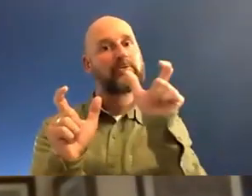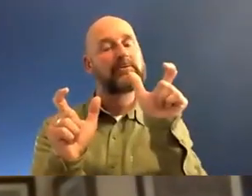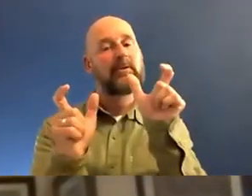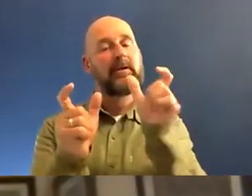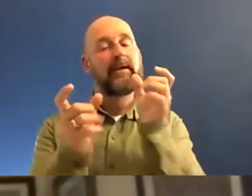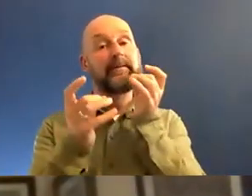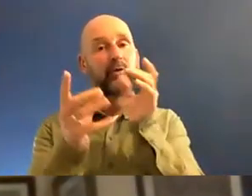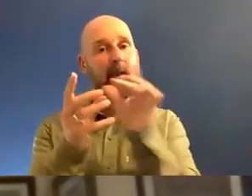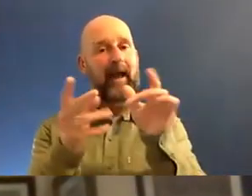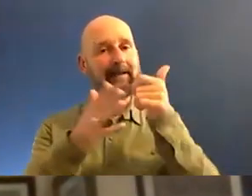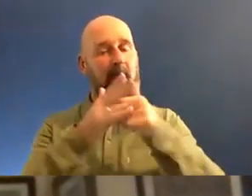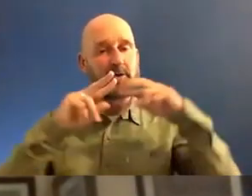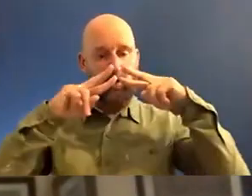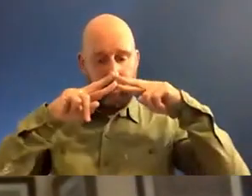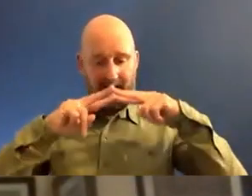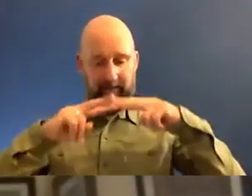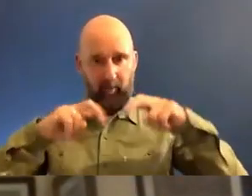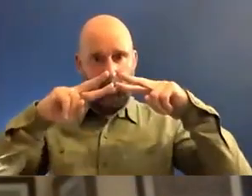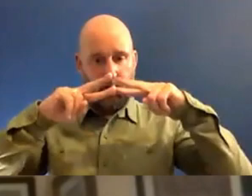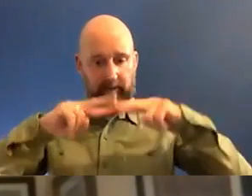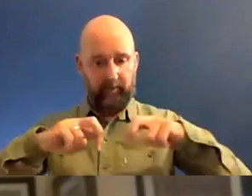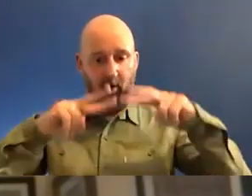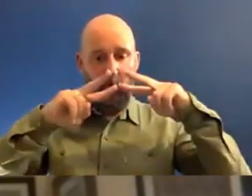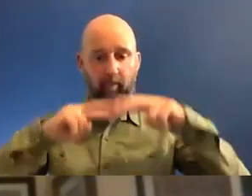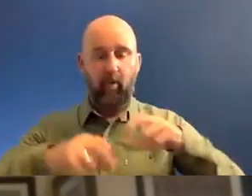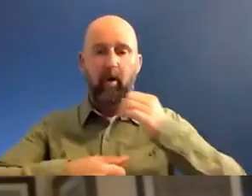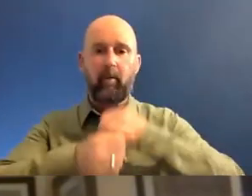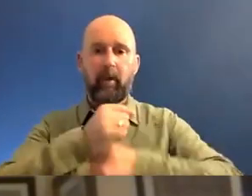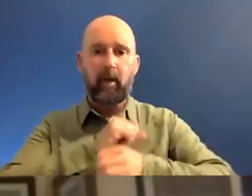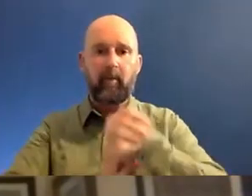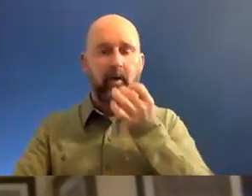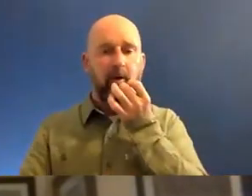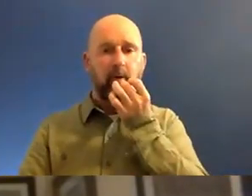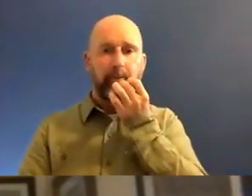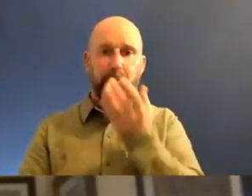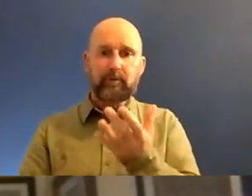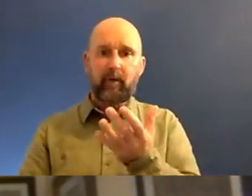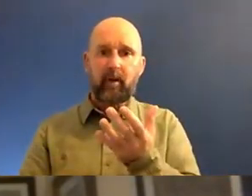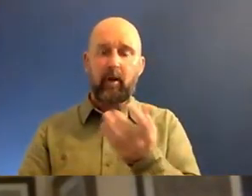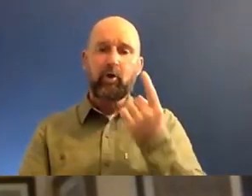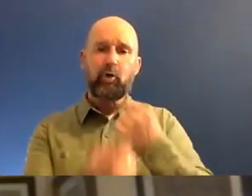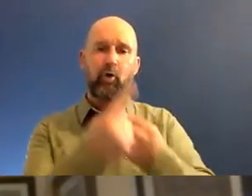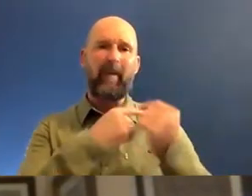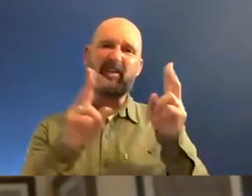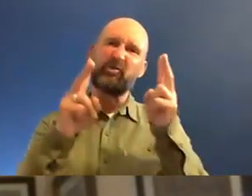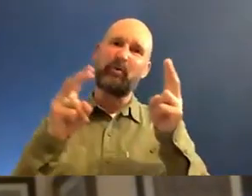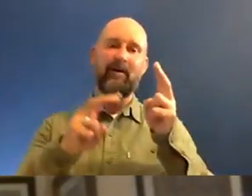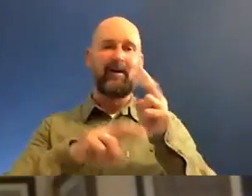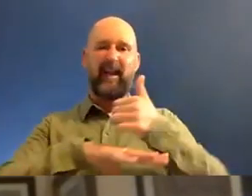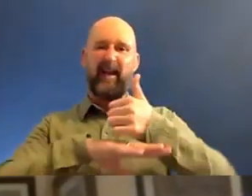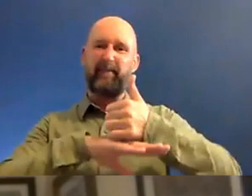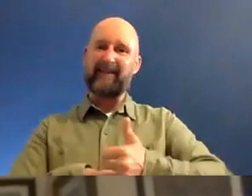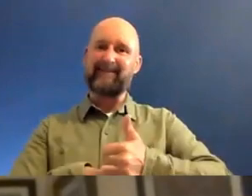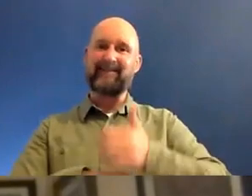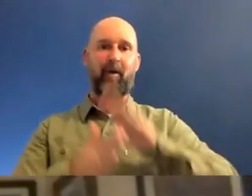exploring that. And it was really, for me, it was really beautiful to go back to basics, in a way, on my journey.